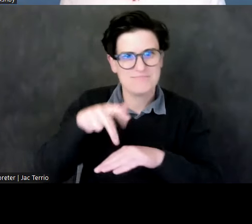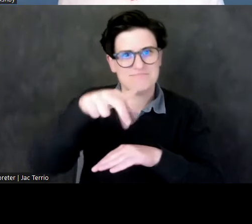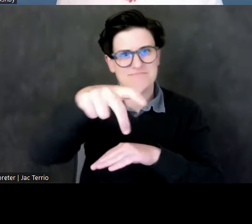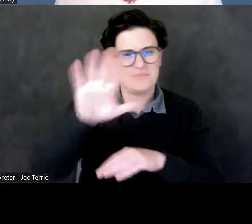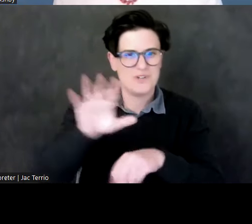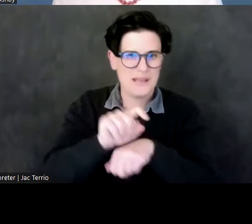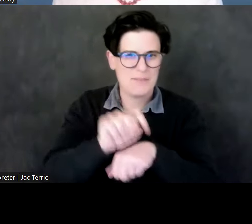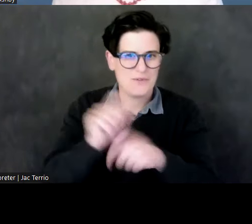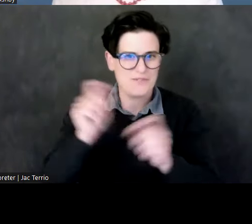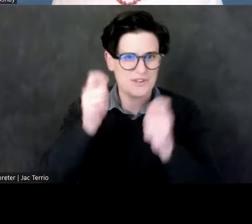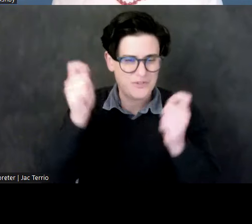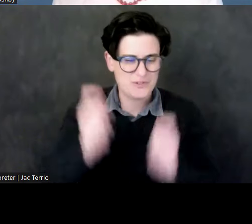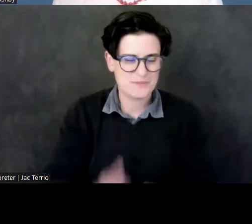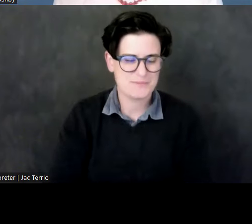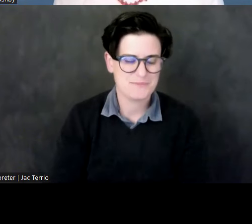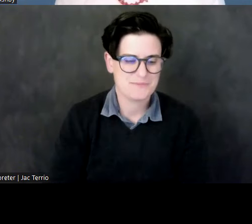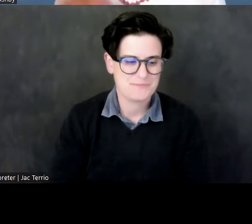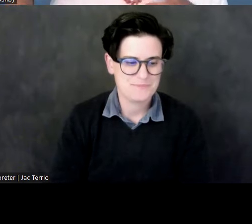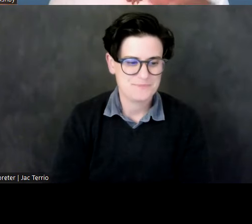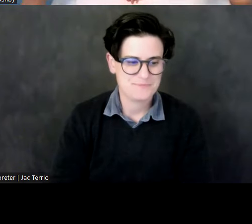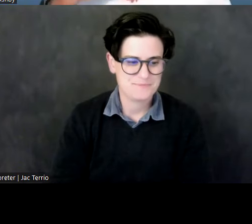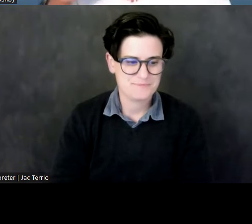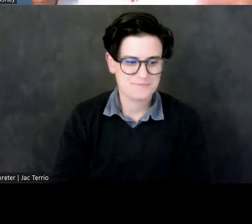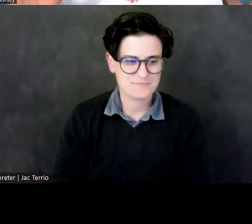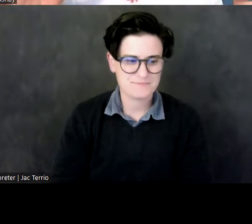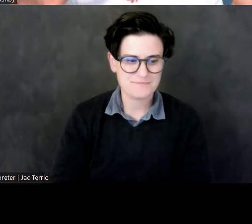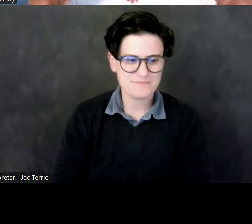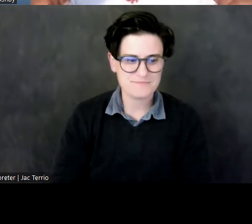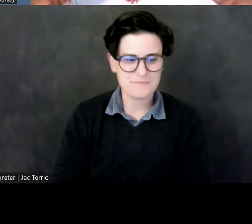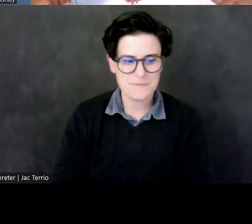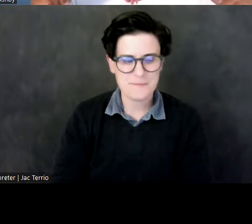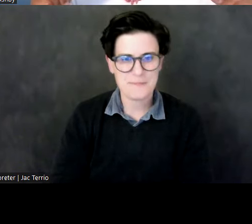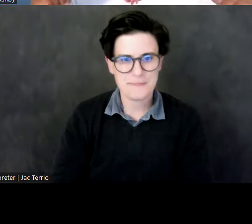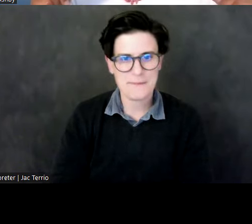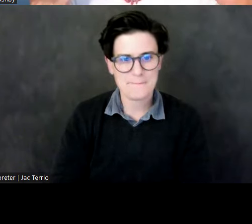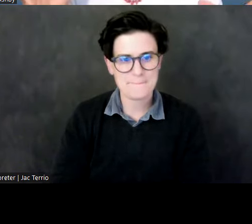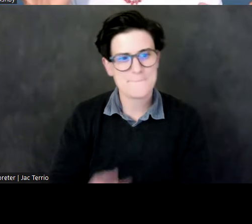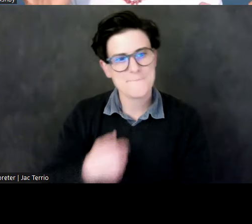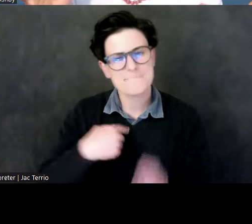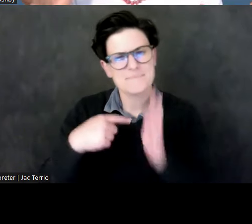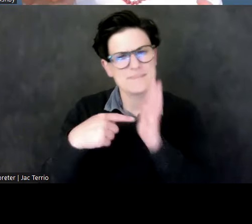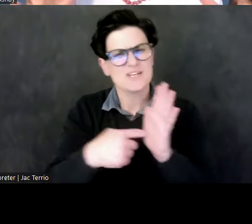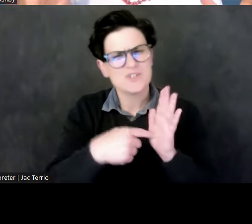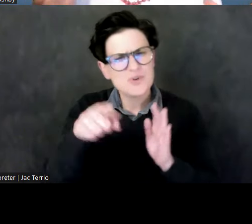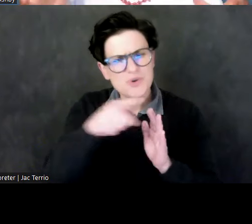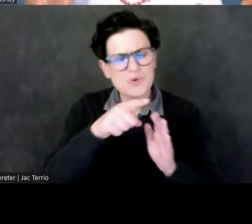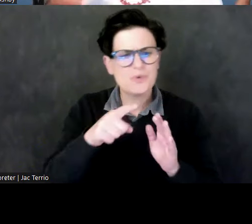So I'm showing you a lot of sort of extra